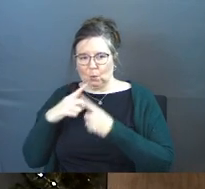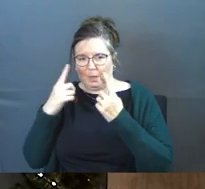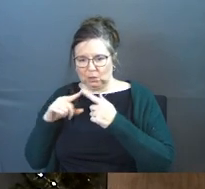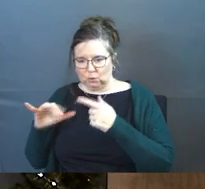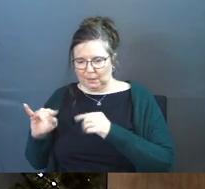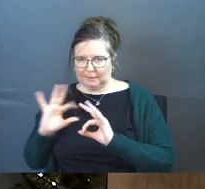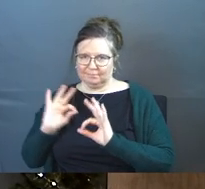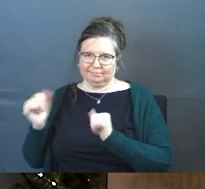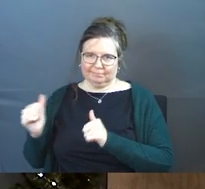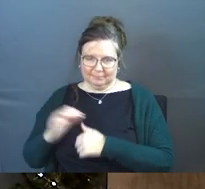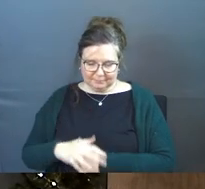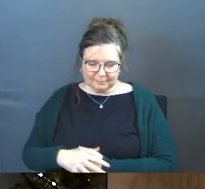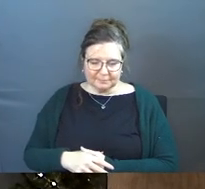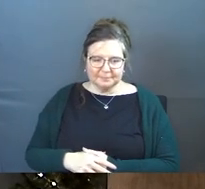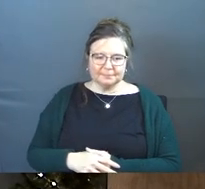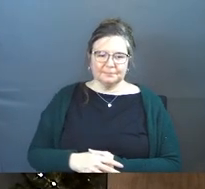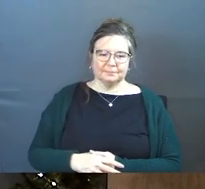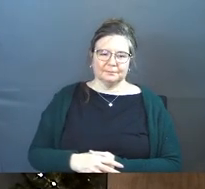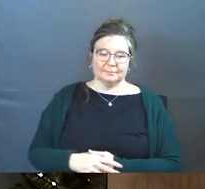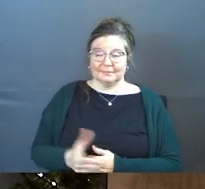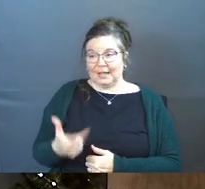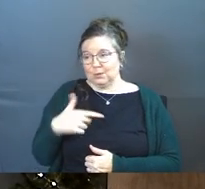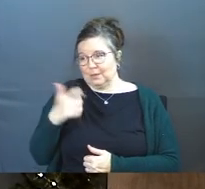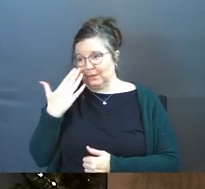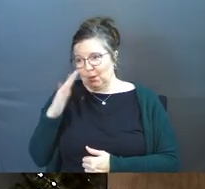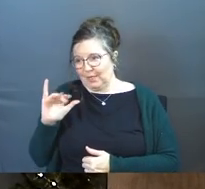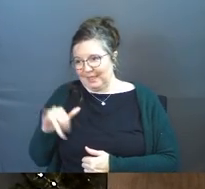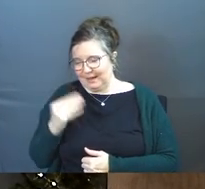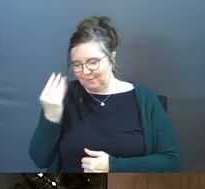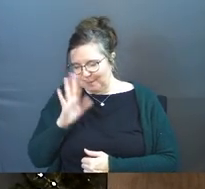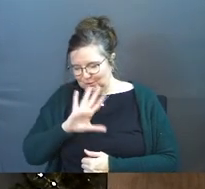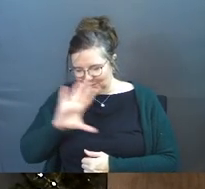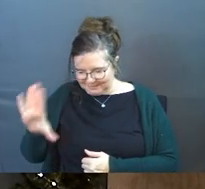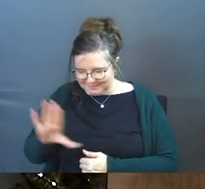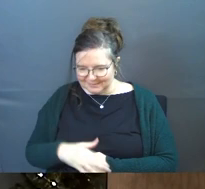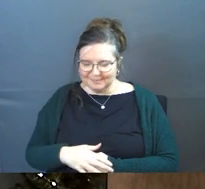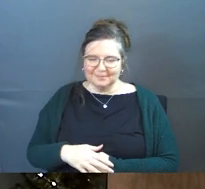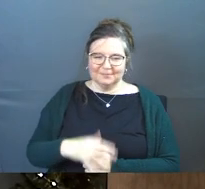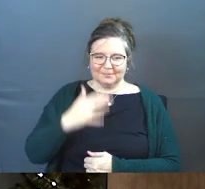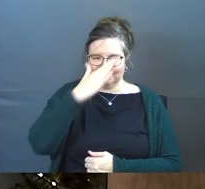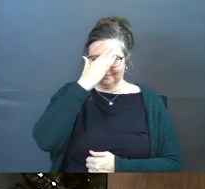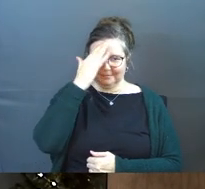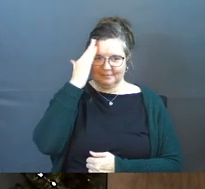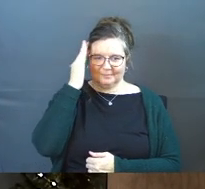no allergy to it. Not that you need to know all that information about me.